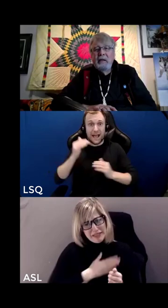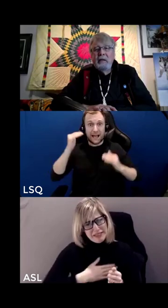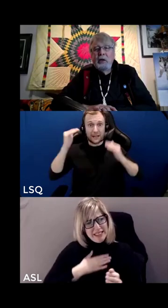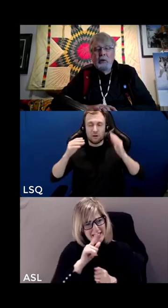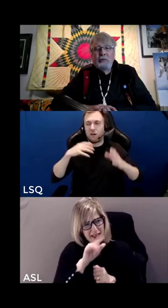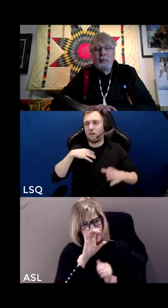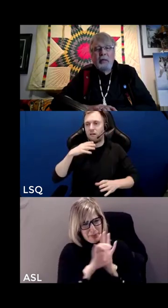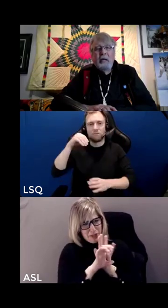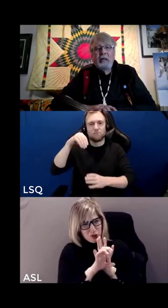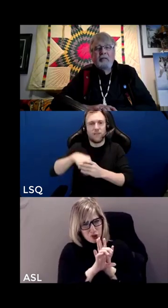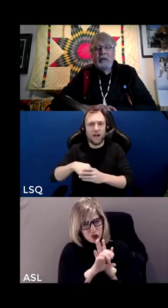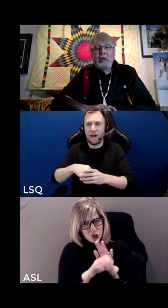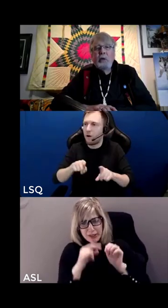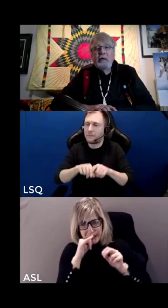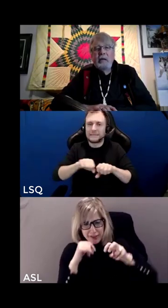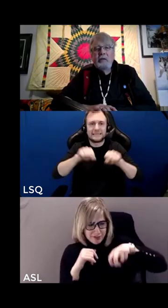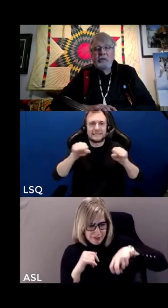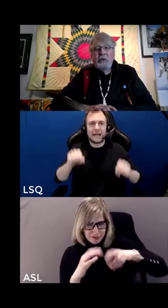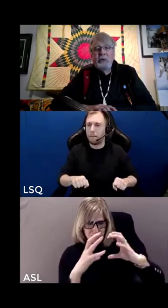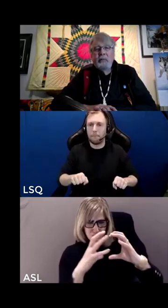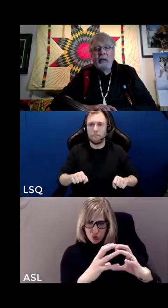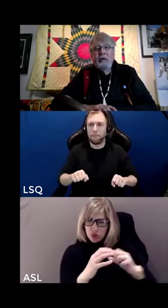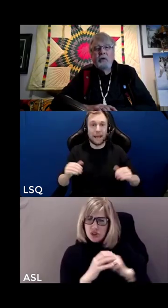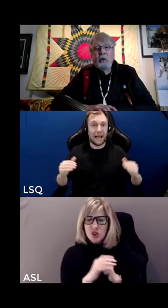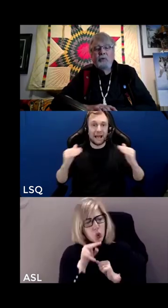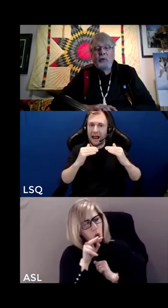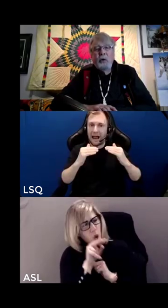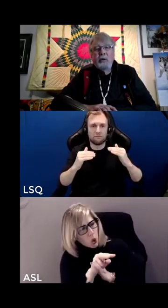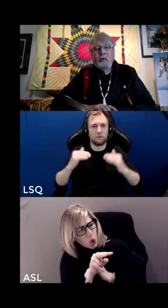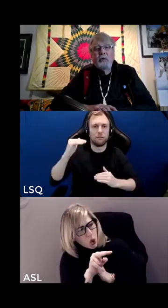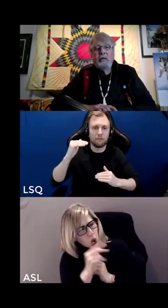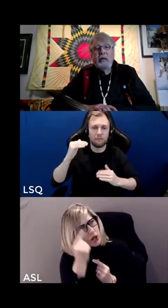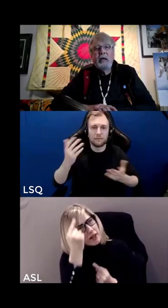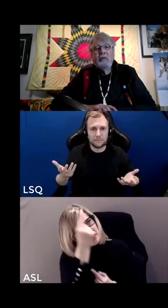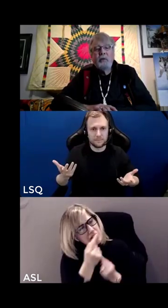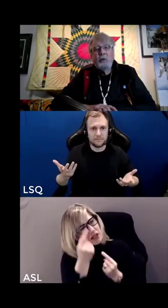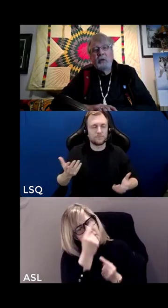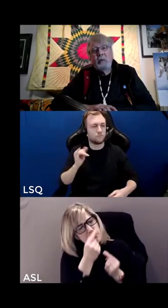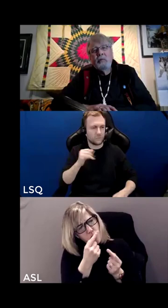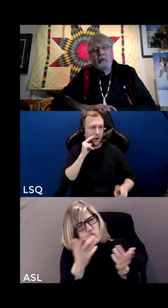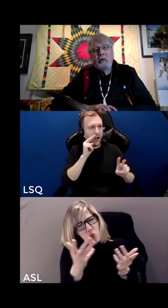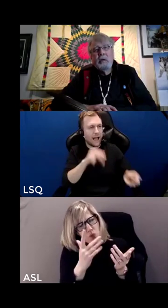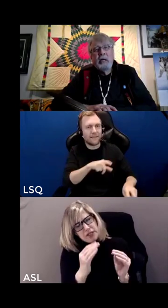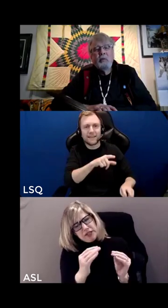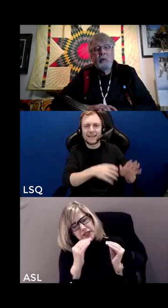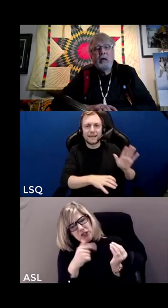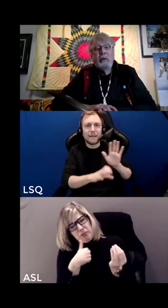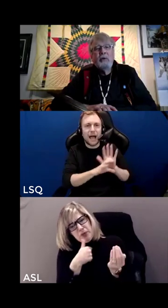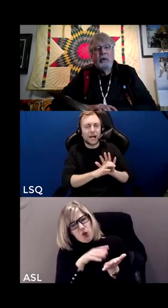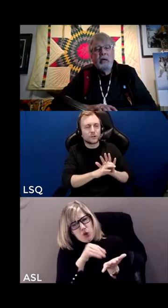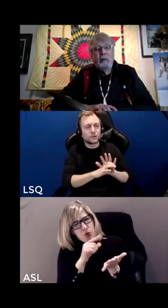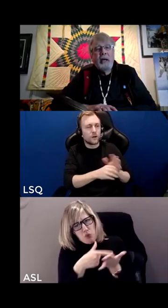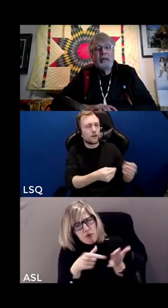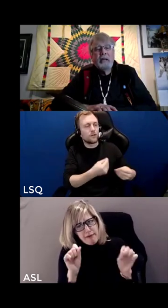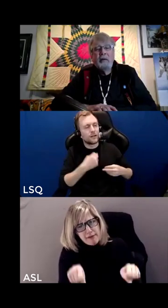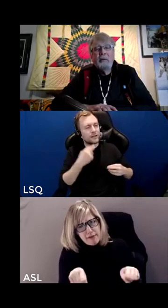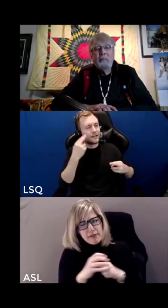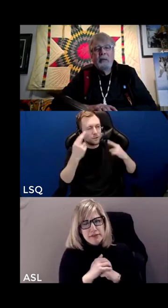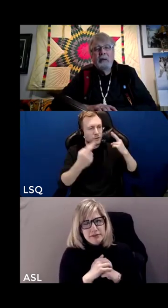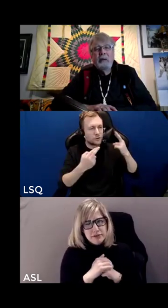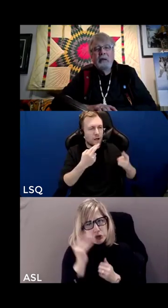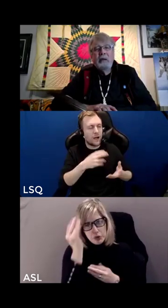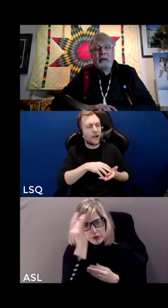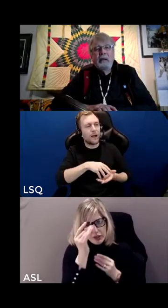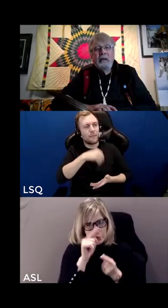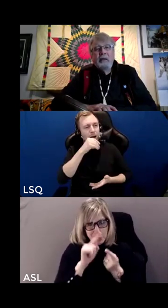learn from it and consider what it teaches you as you go forward over this next few the next while before we come back together